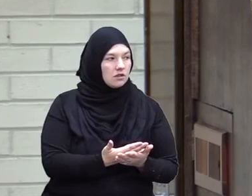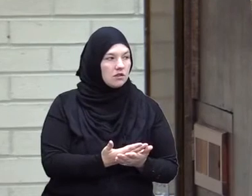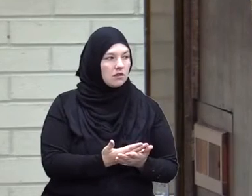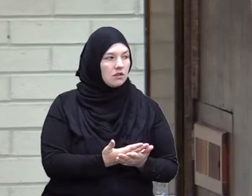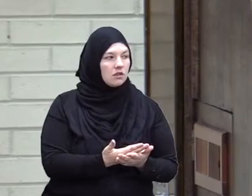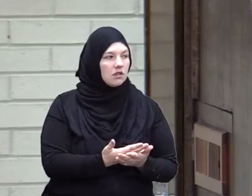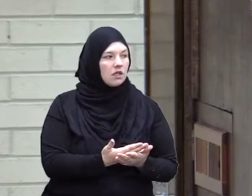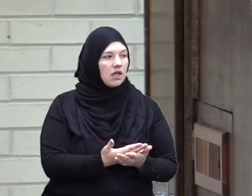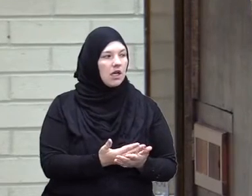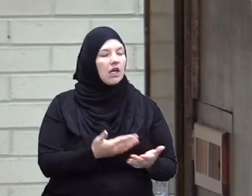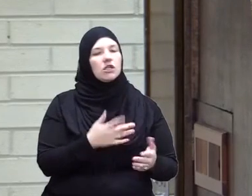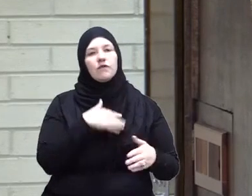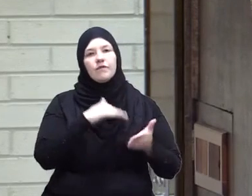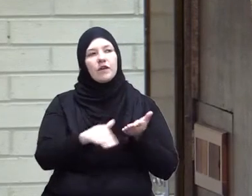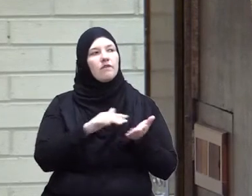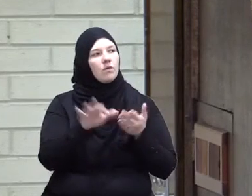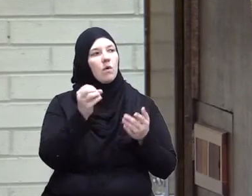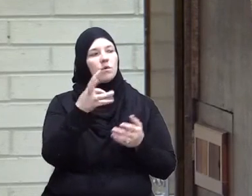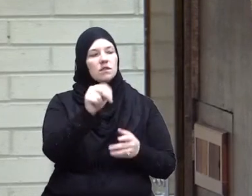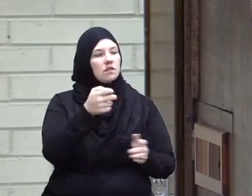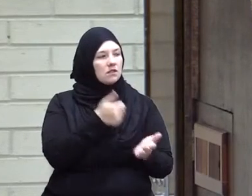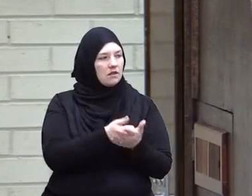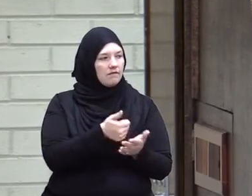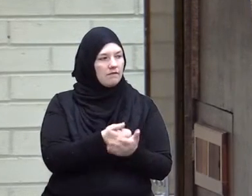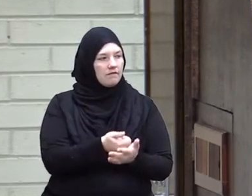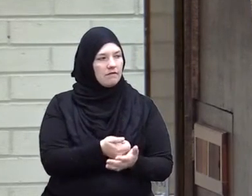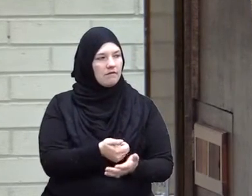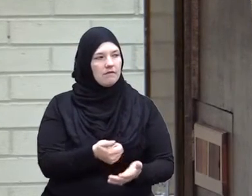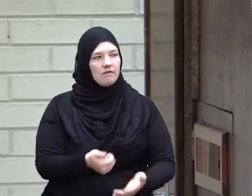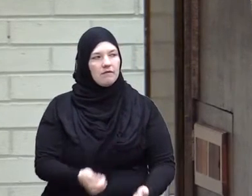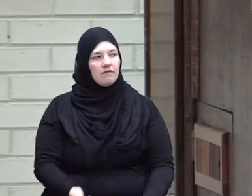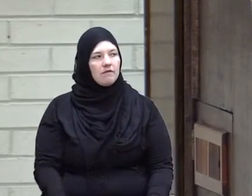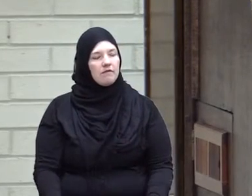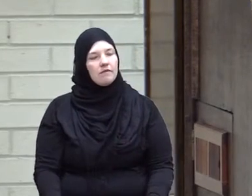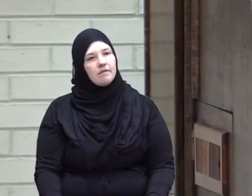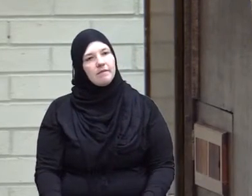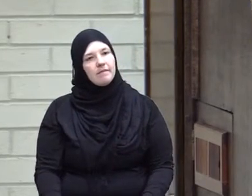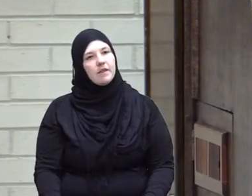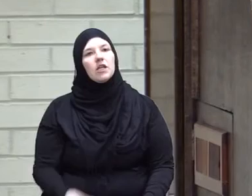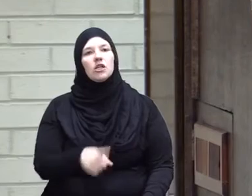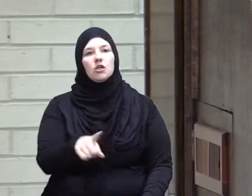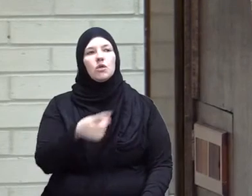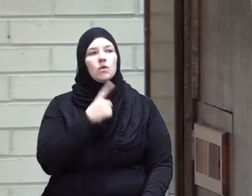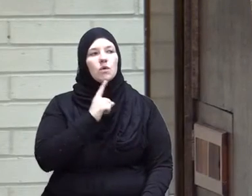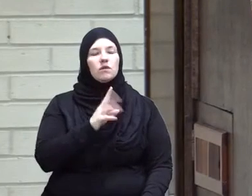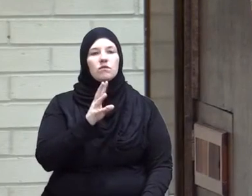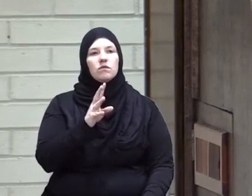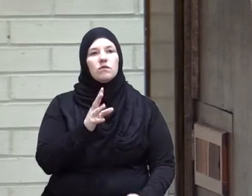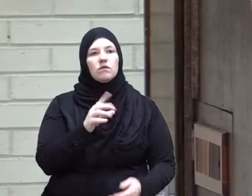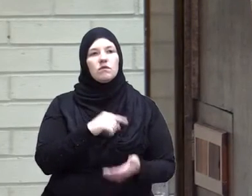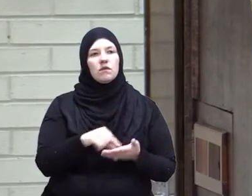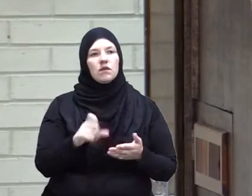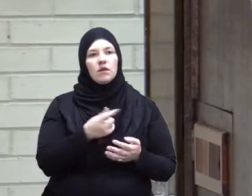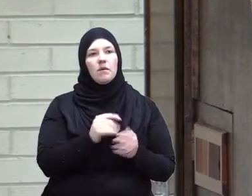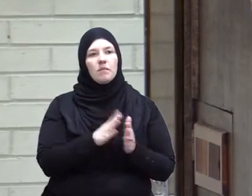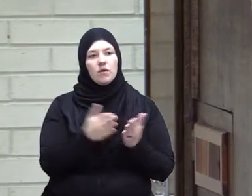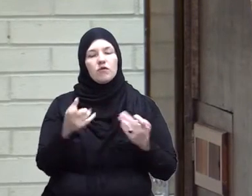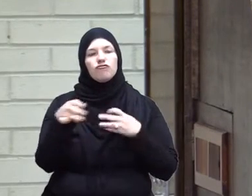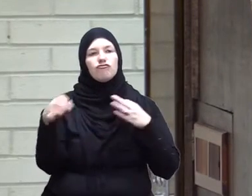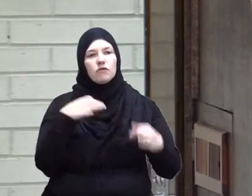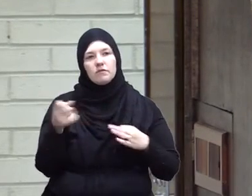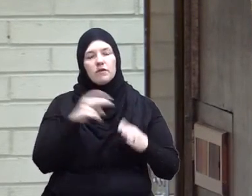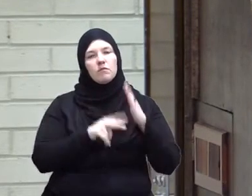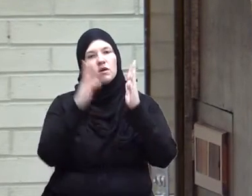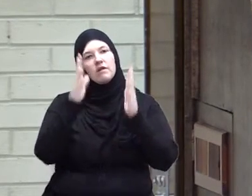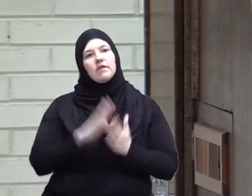forgive your own self you recite the book you have the description of the